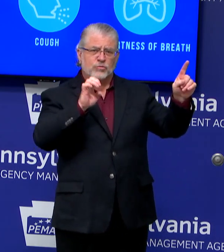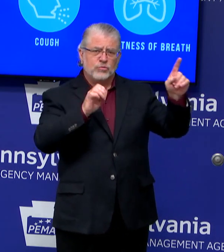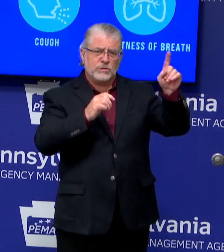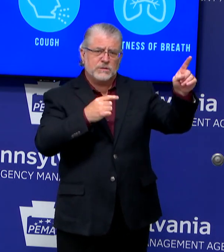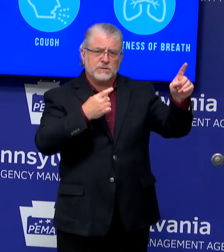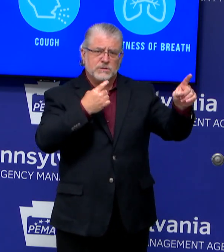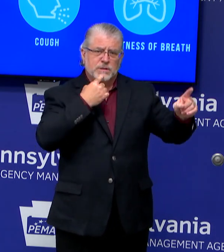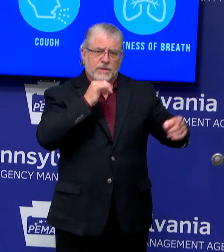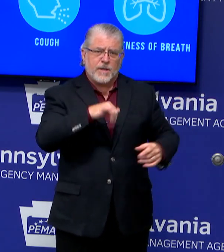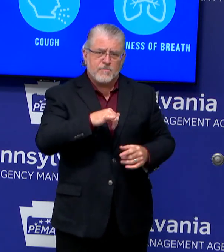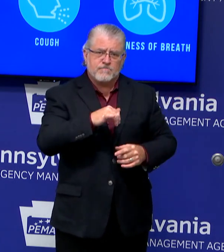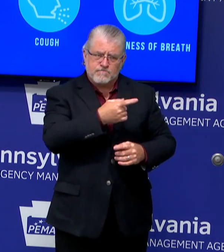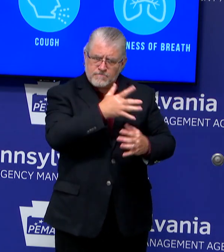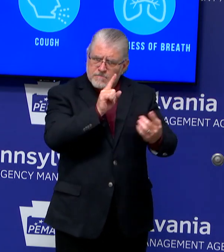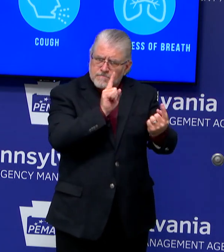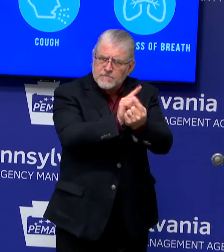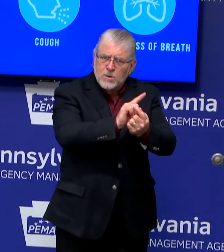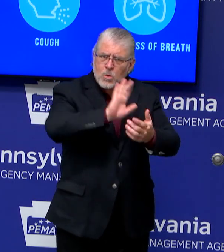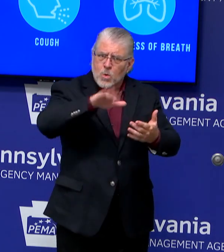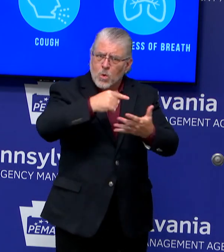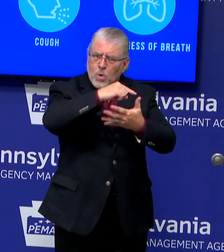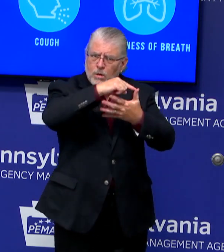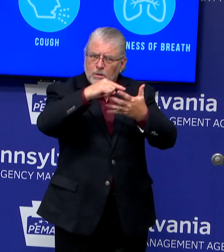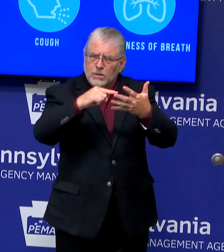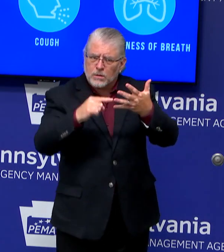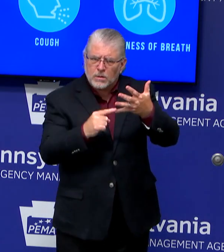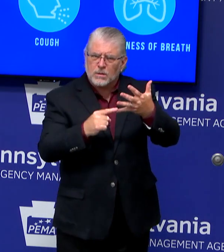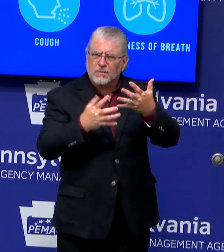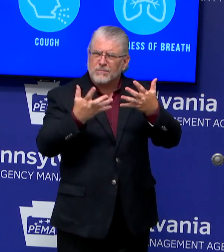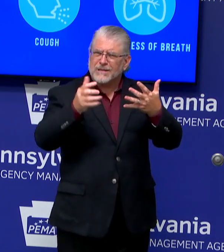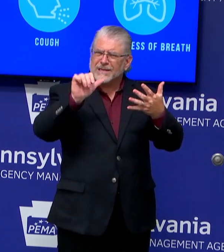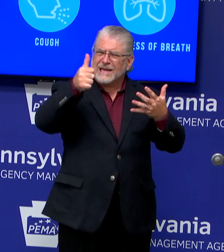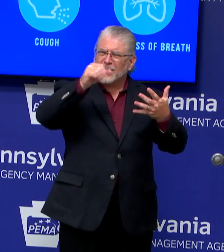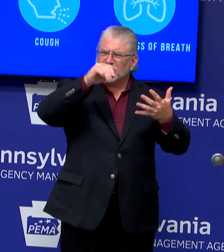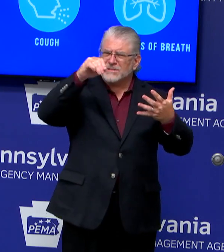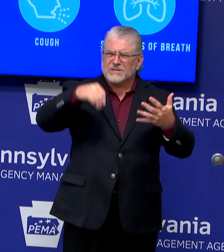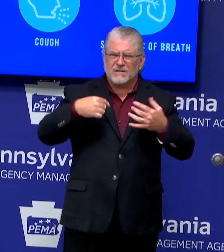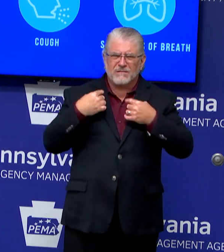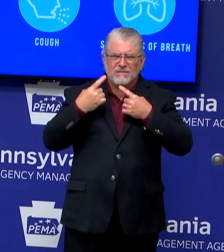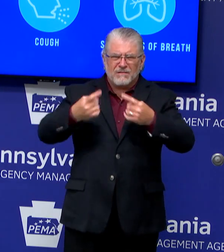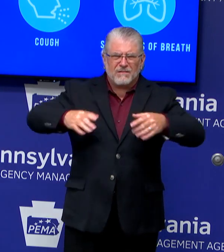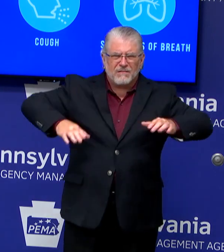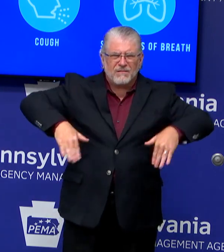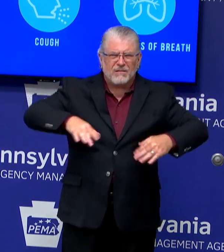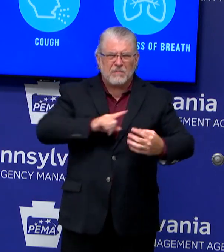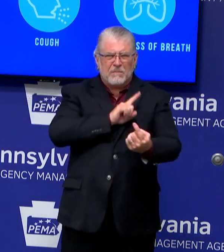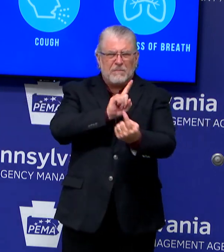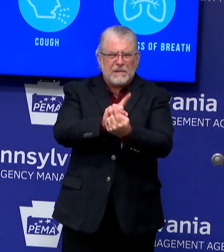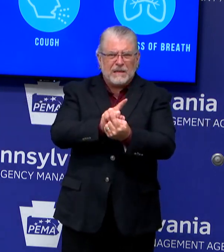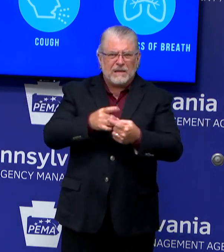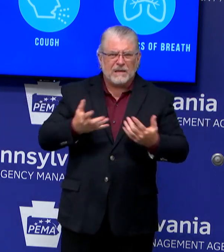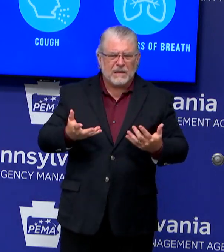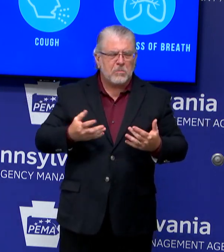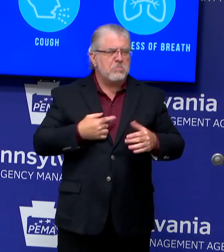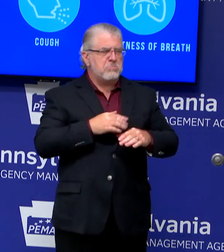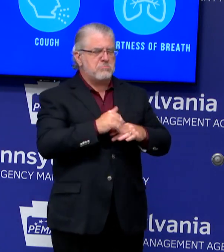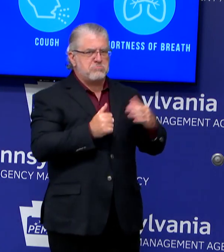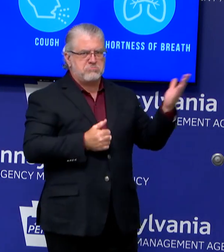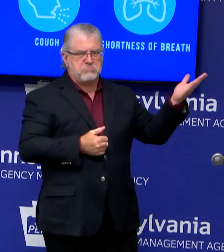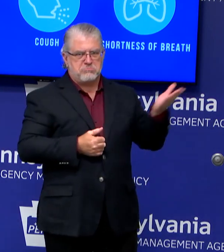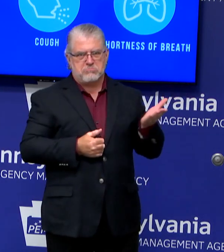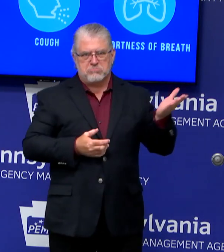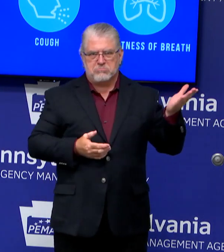metric over the 10%, less than 10% over the next course of 14 I don't think they did say they met every one. think they're in the press release.